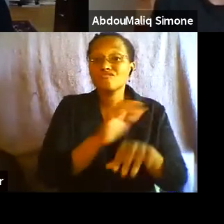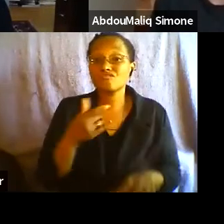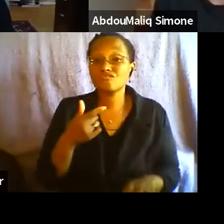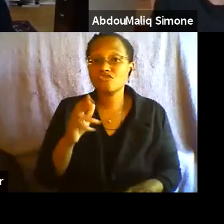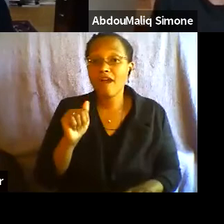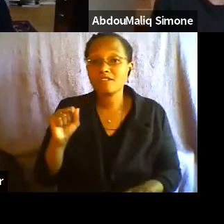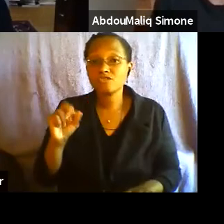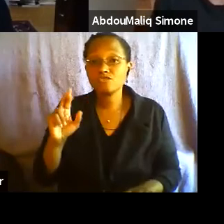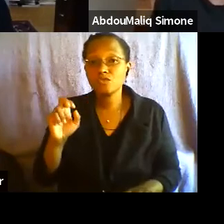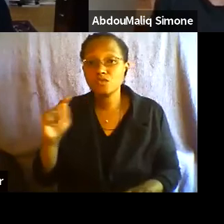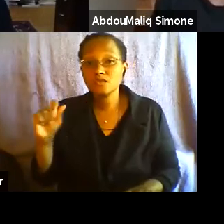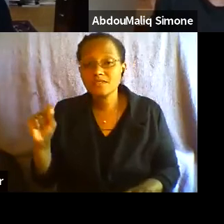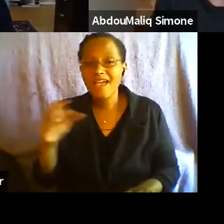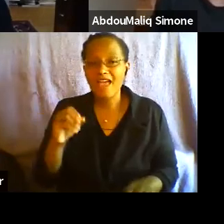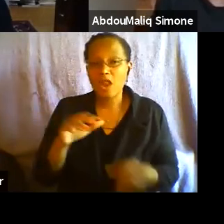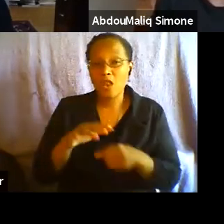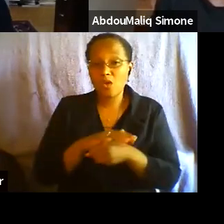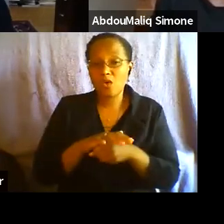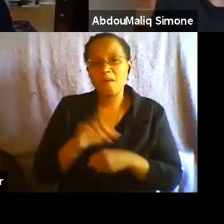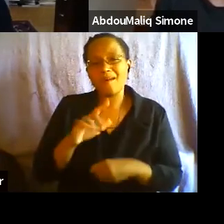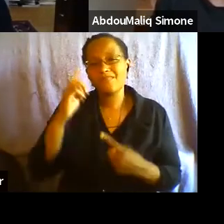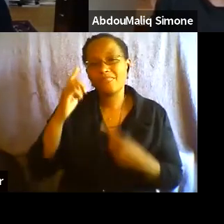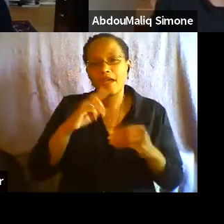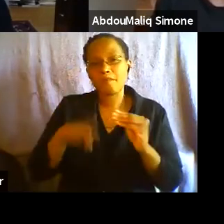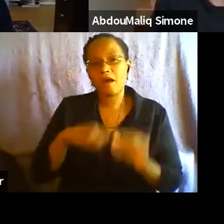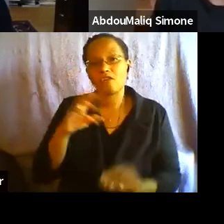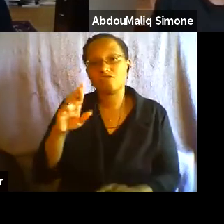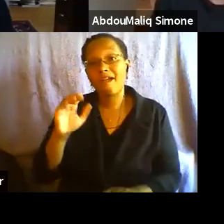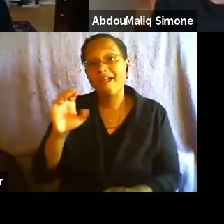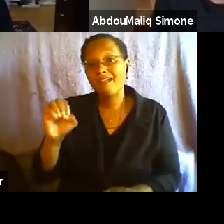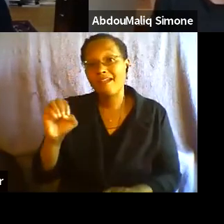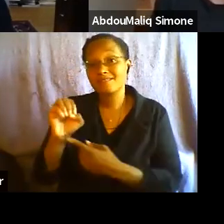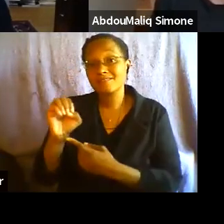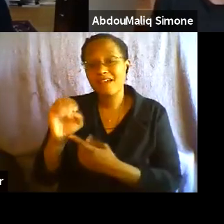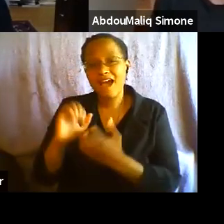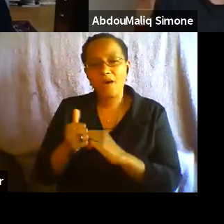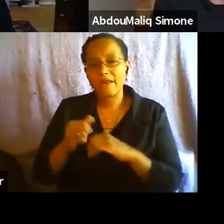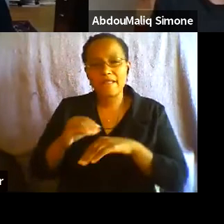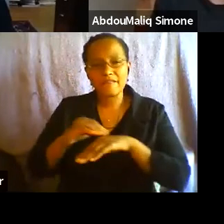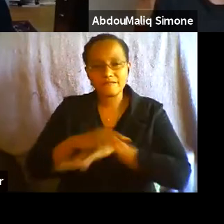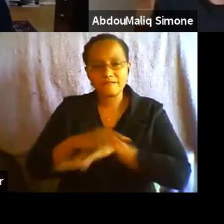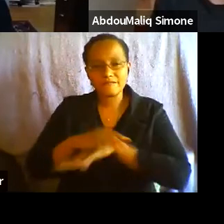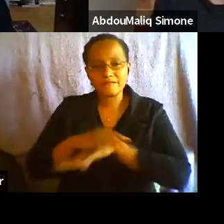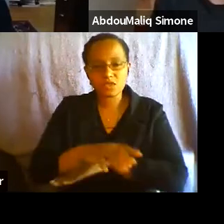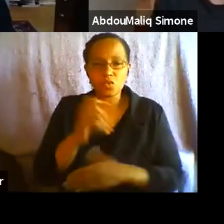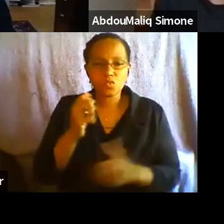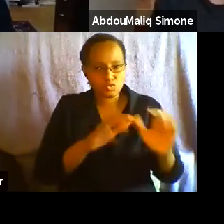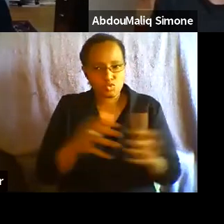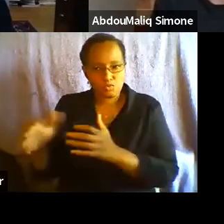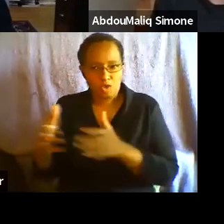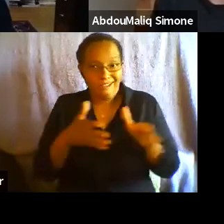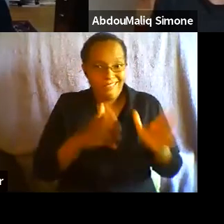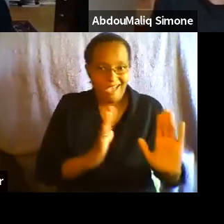in as well. What groups are able to do what? If you think around how Muslim activists, for example, are